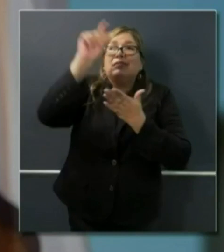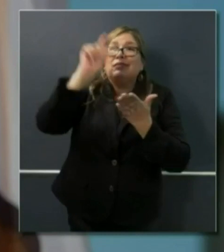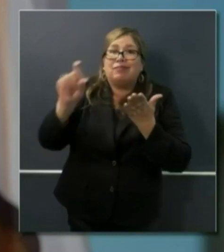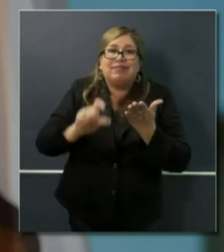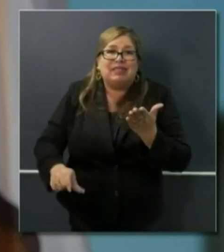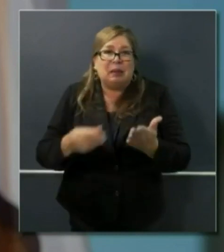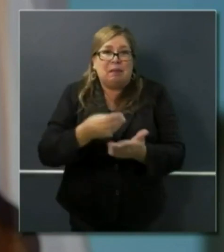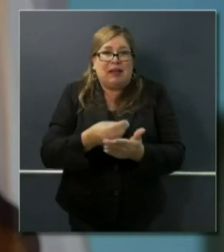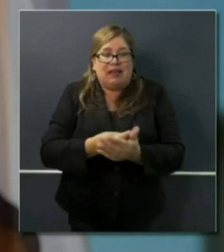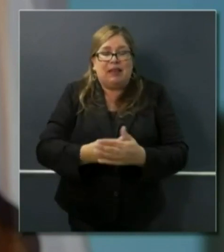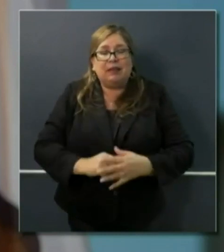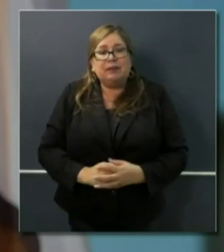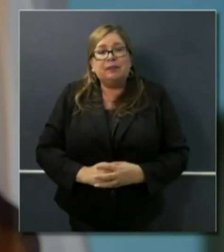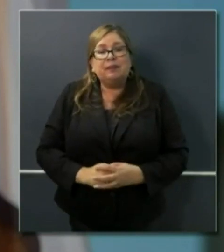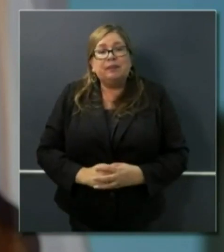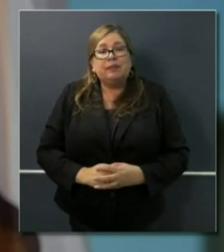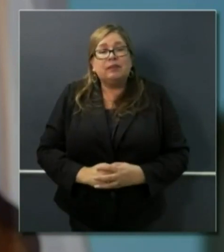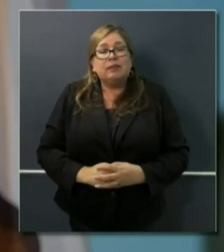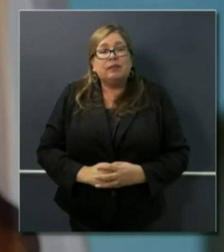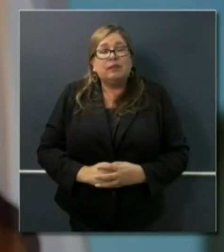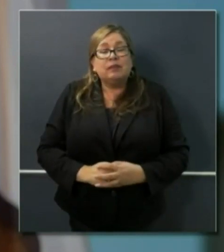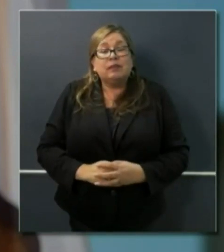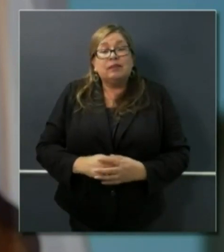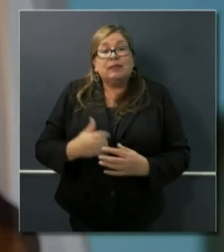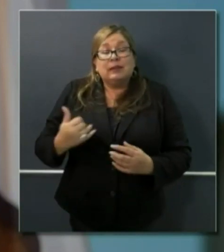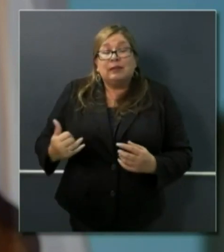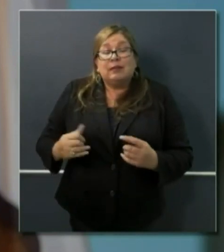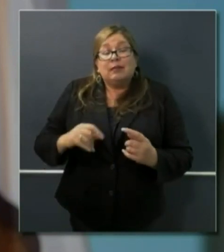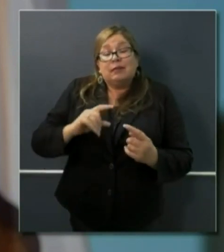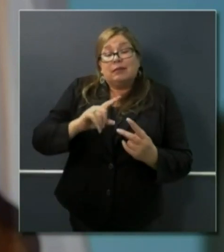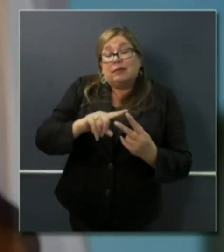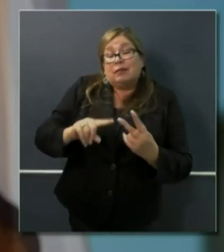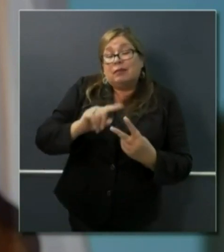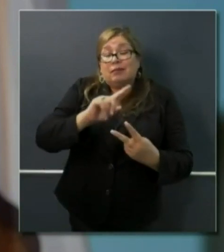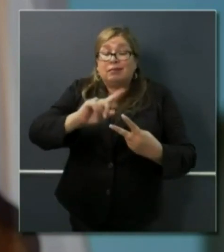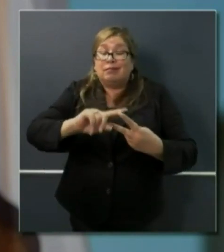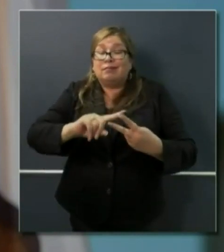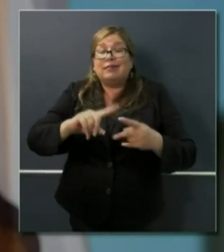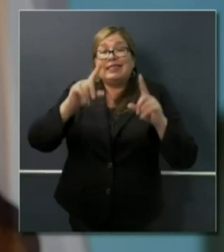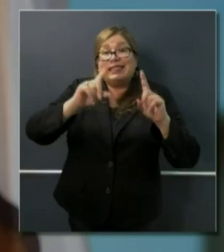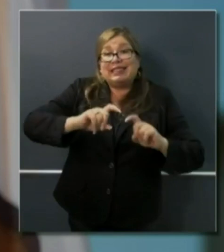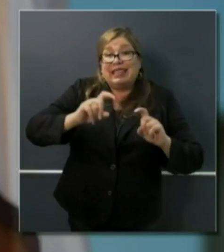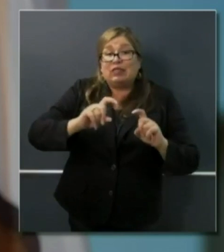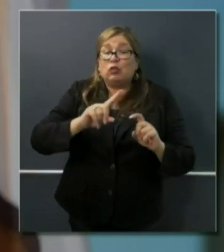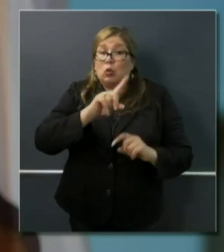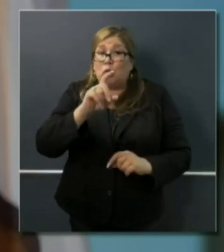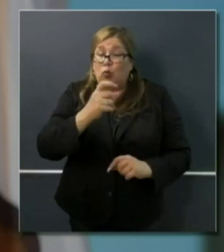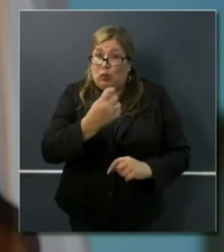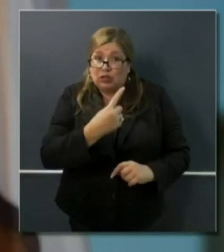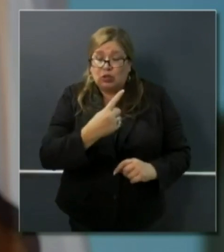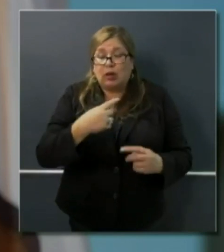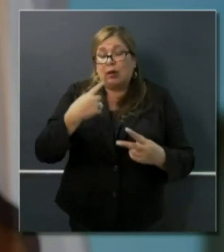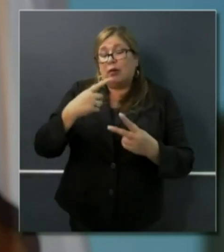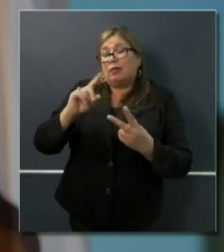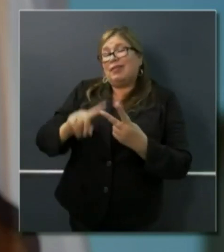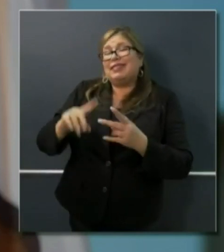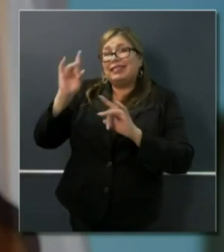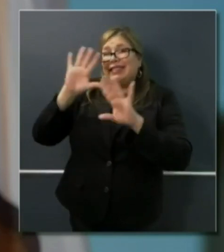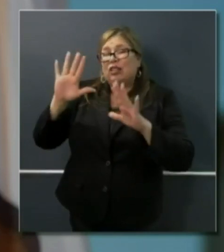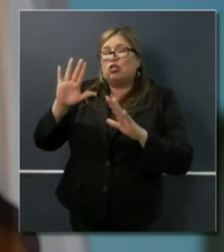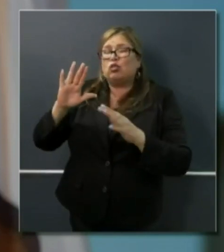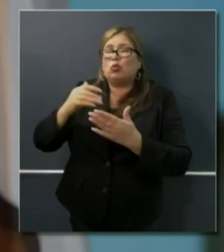both in the terms of the testing question and more broadly on the Disaster Relief Fund itself, let people know that the